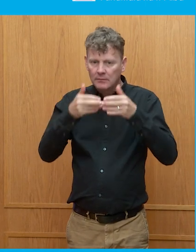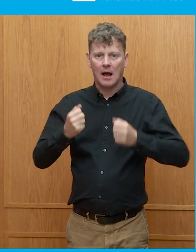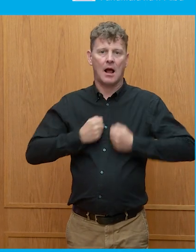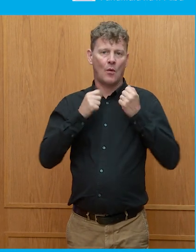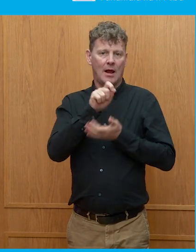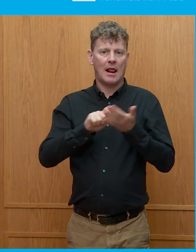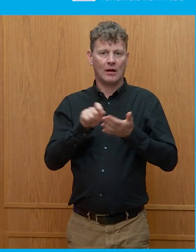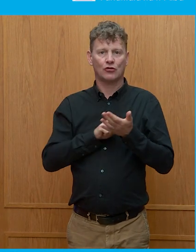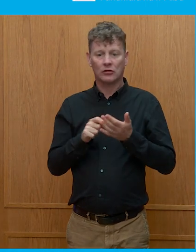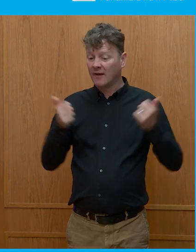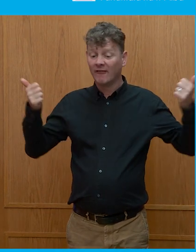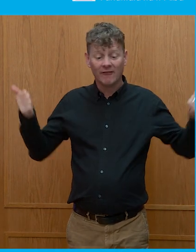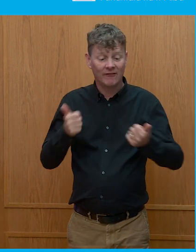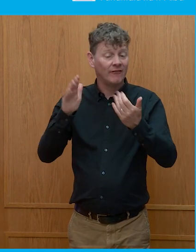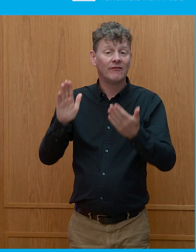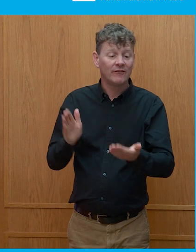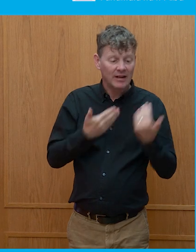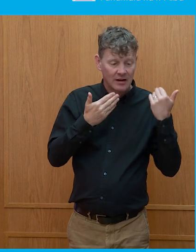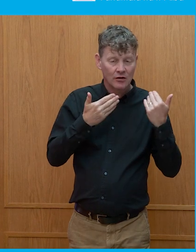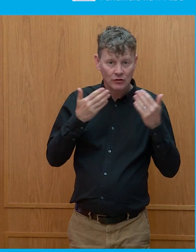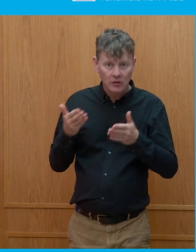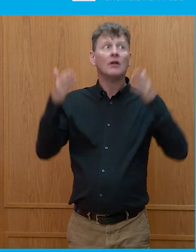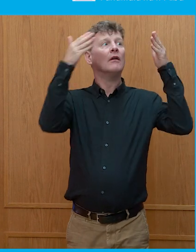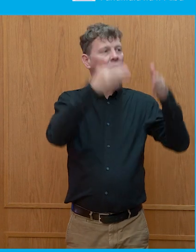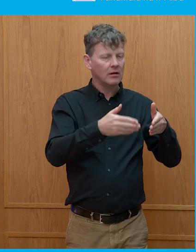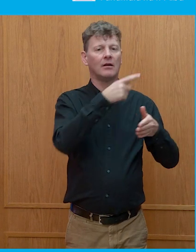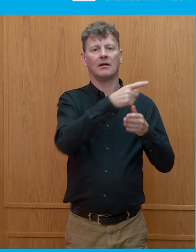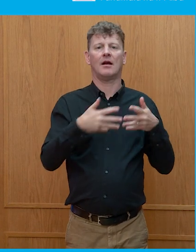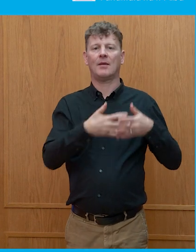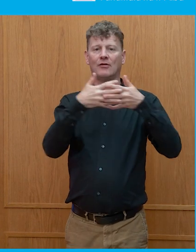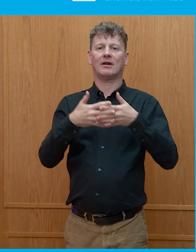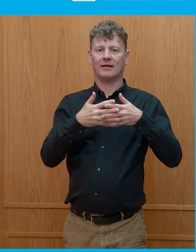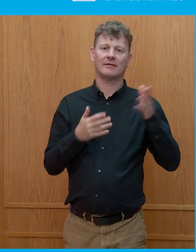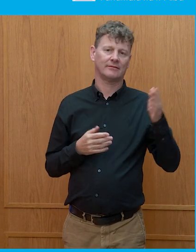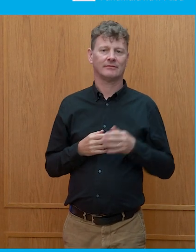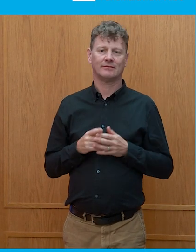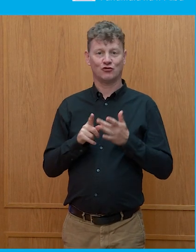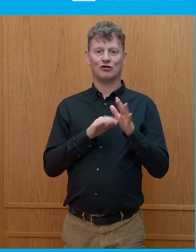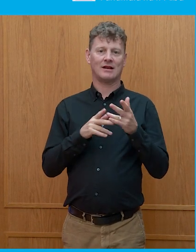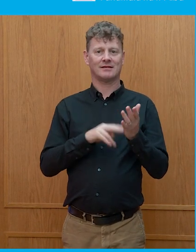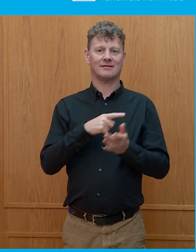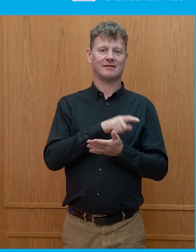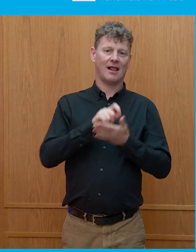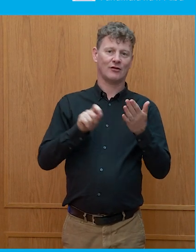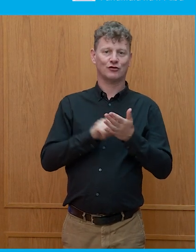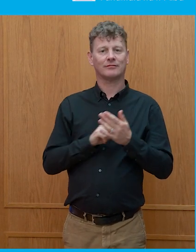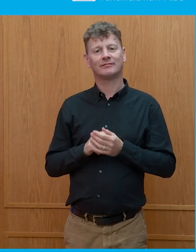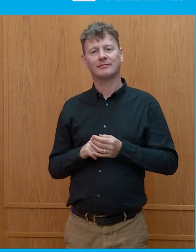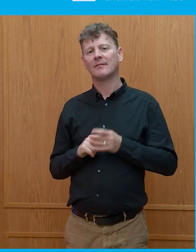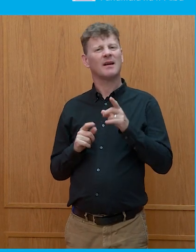as soon as that's over with Jason's election. So, but it felt to me like it didn't really resolve,